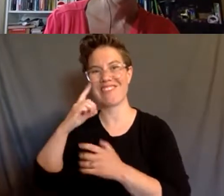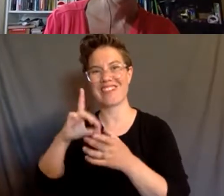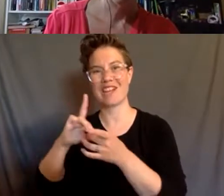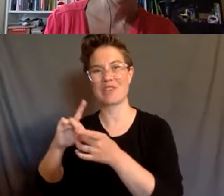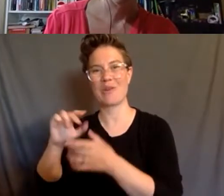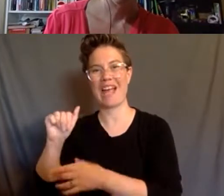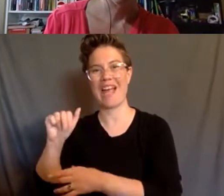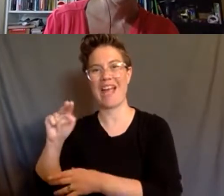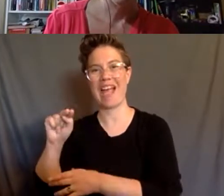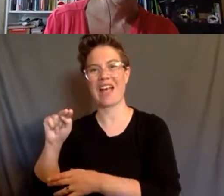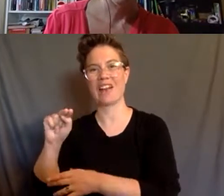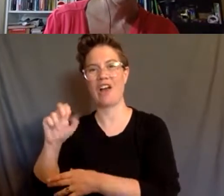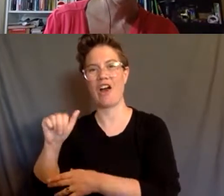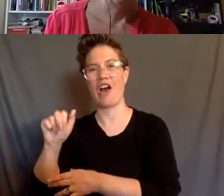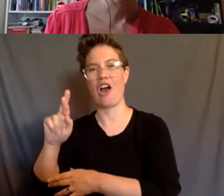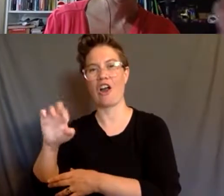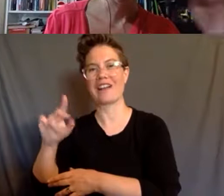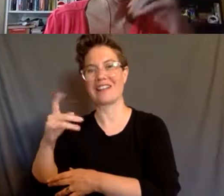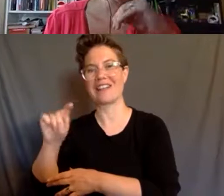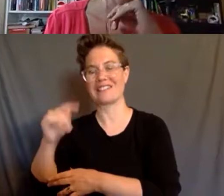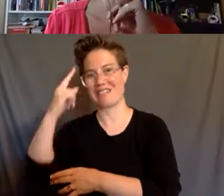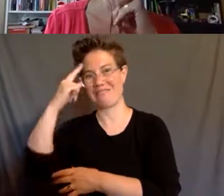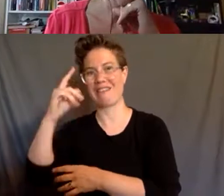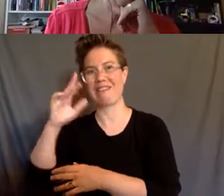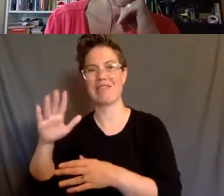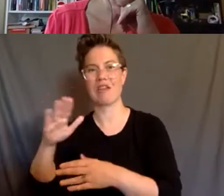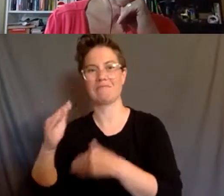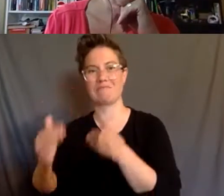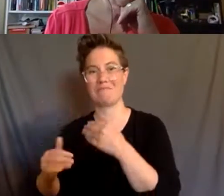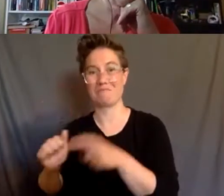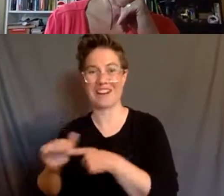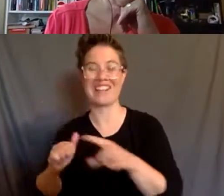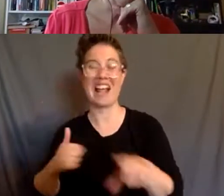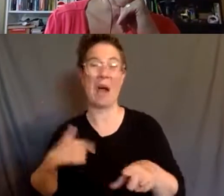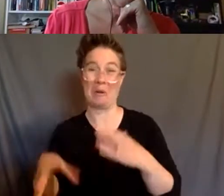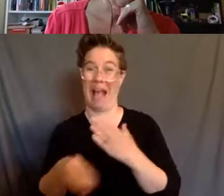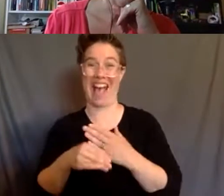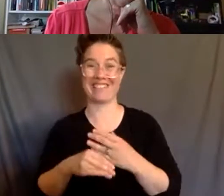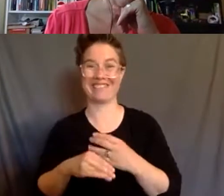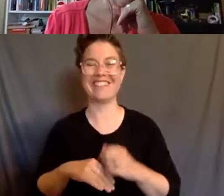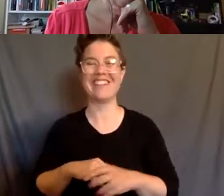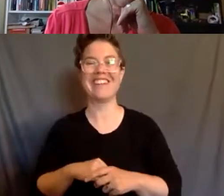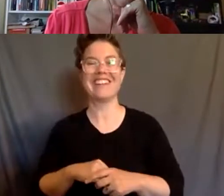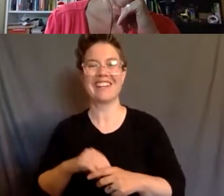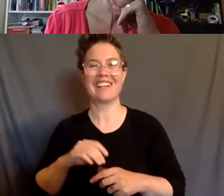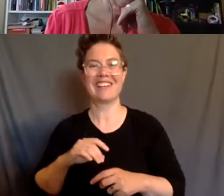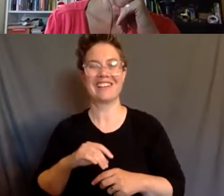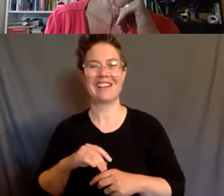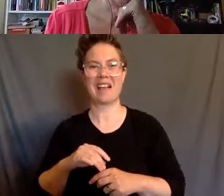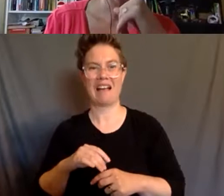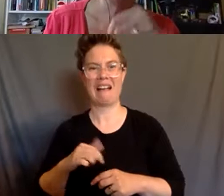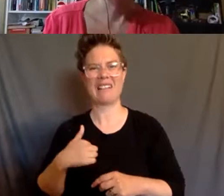which is really interesting to me in part. I'll just say, just to add my own, like part of this question, I think that a lot of times, um,